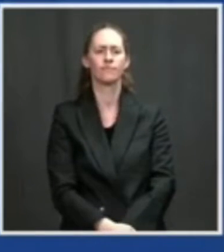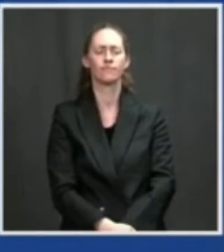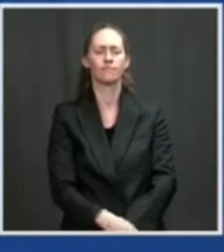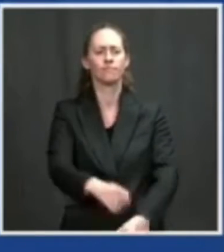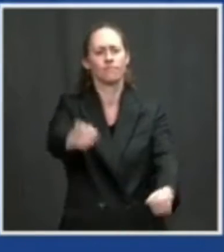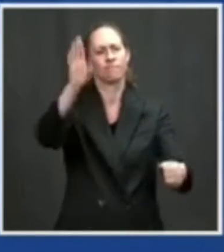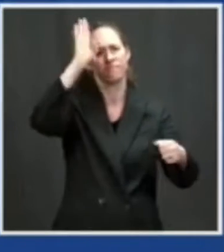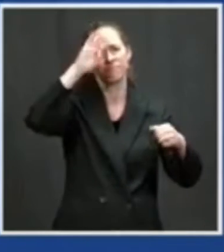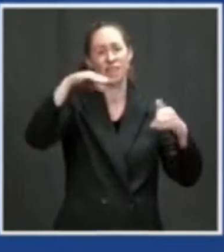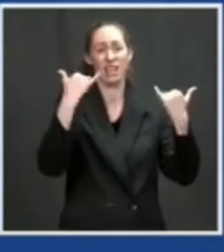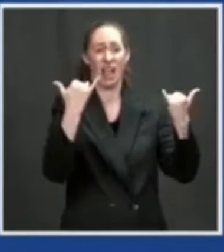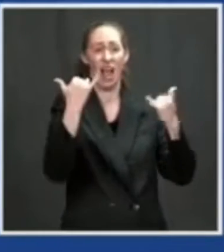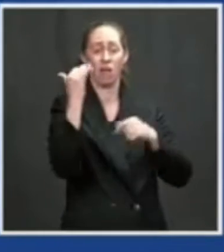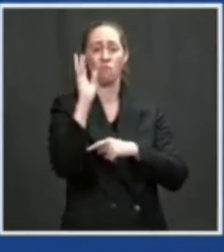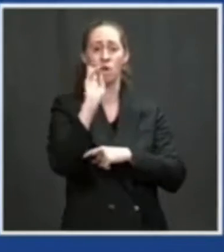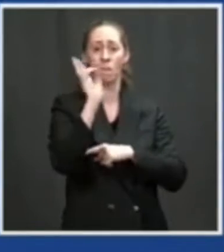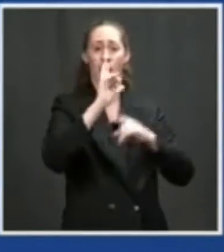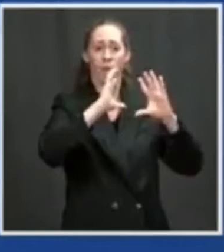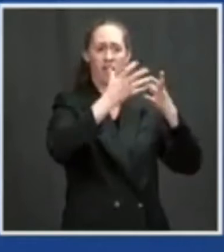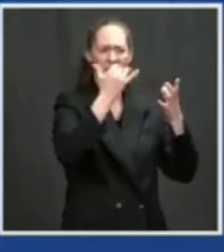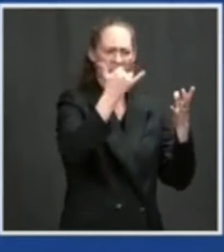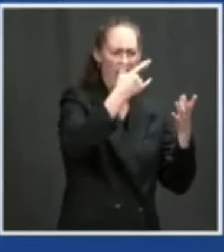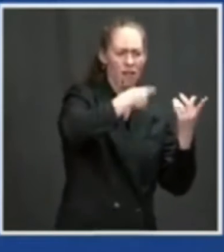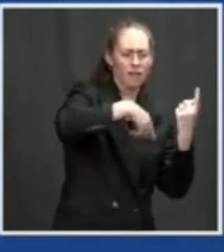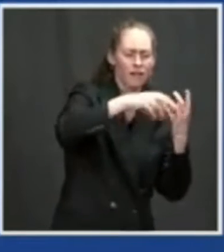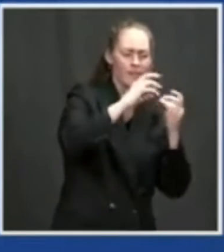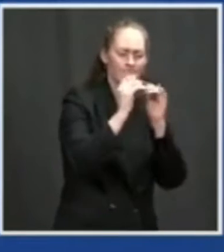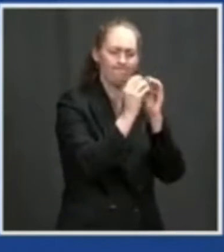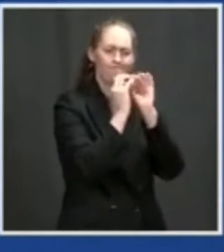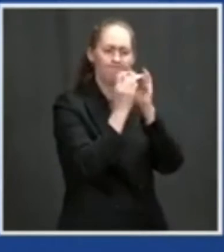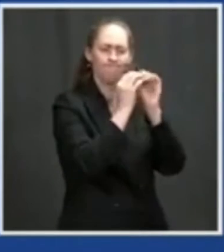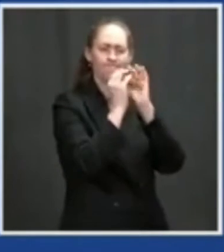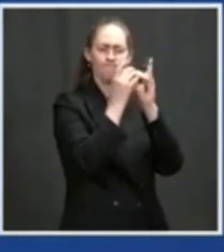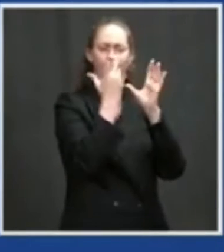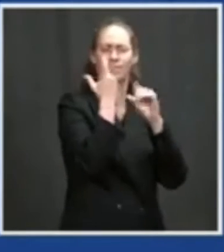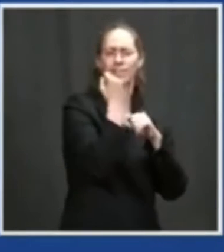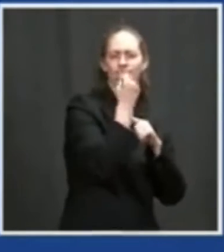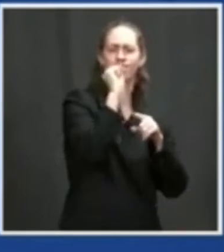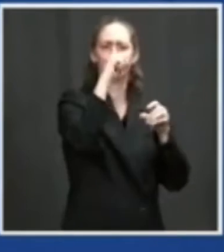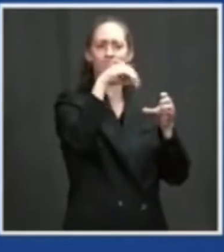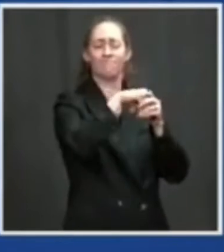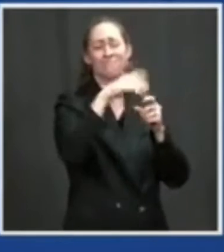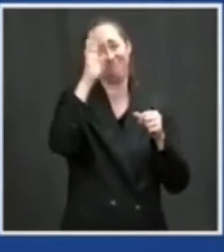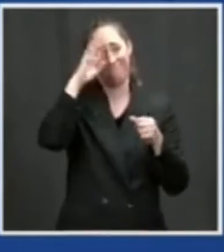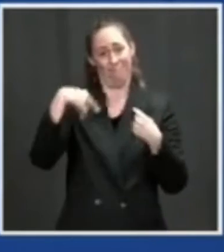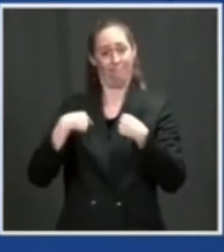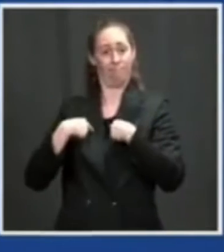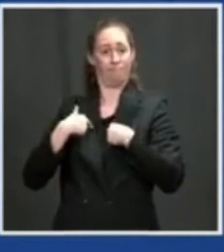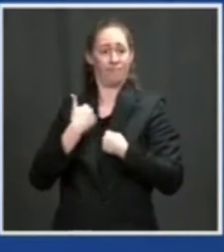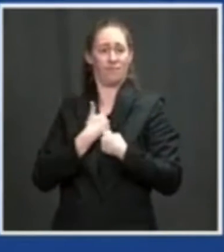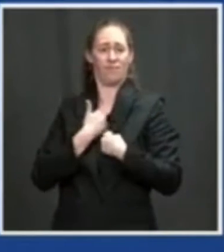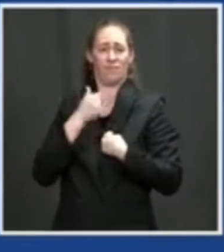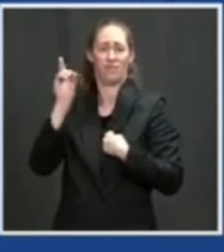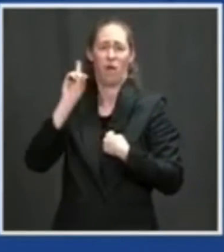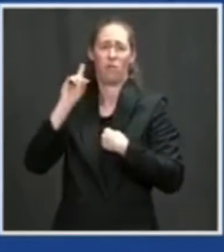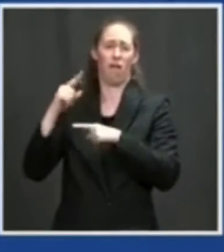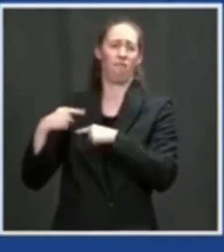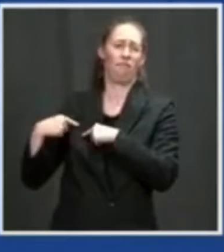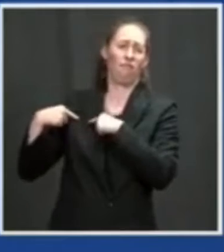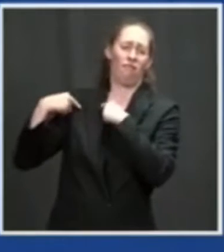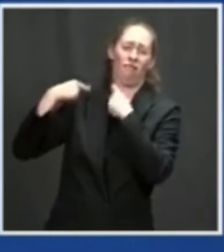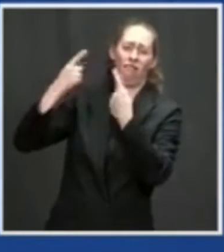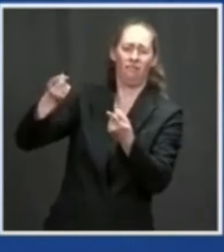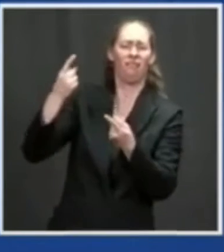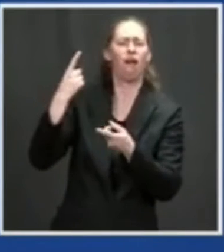I've been a Democrat for a long time. We've gone through periods where we've had internal fights and disagreements. I don't